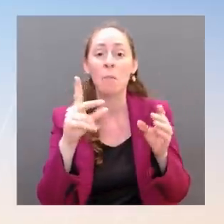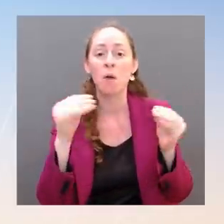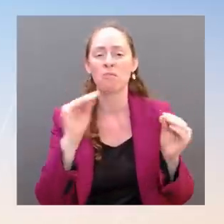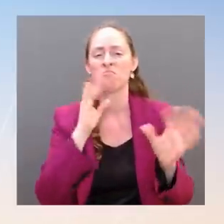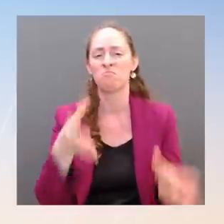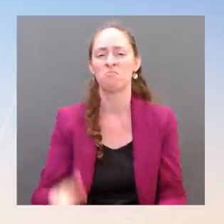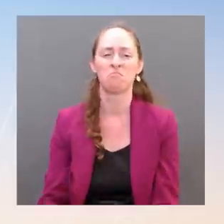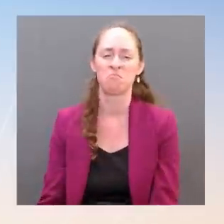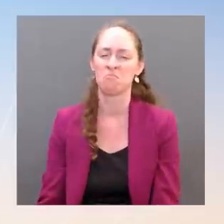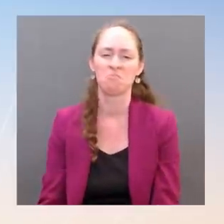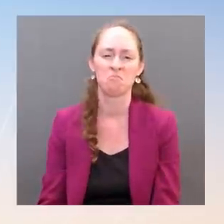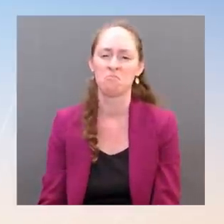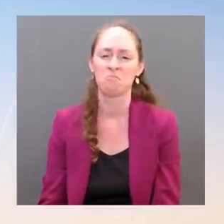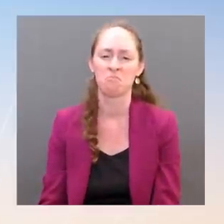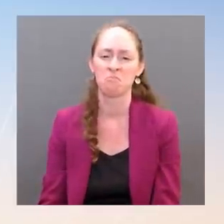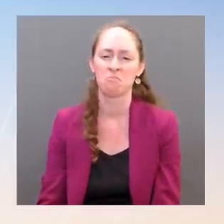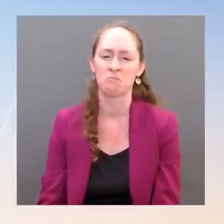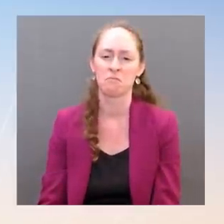on the domestic